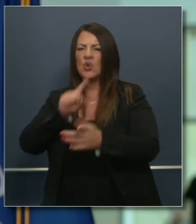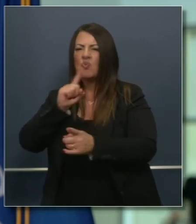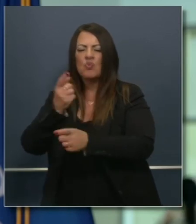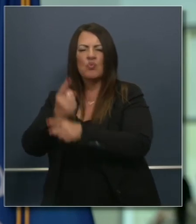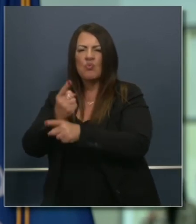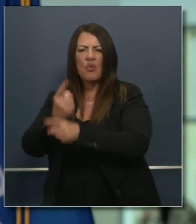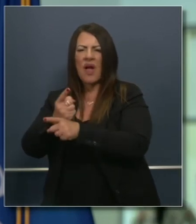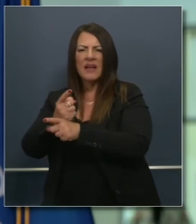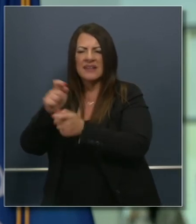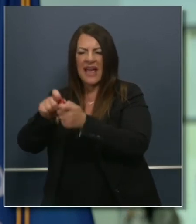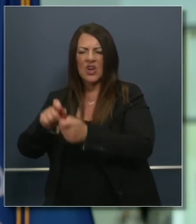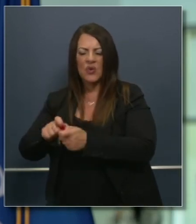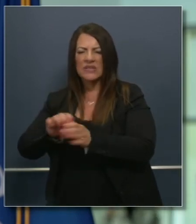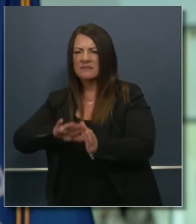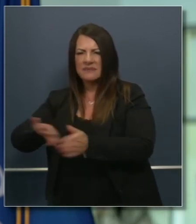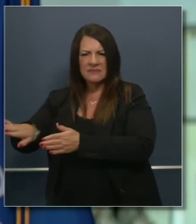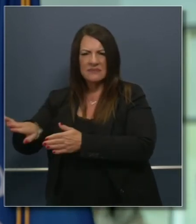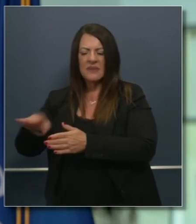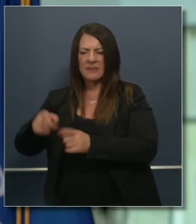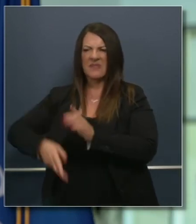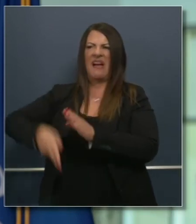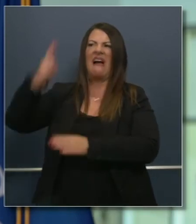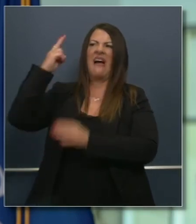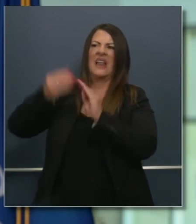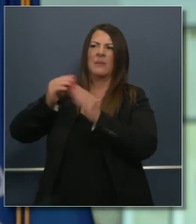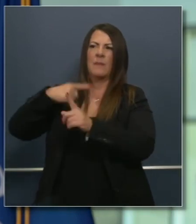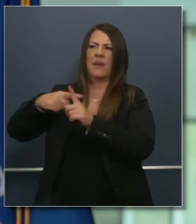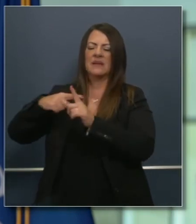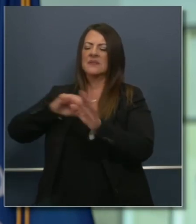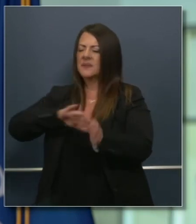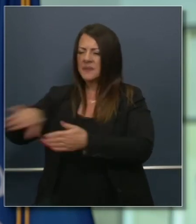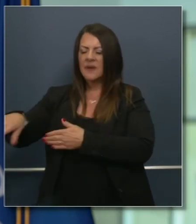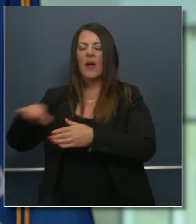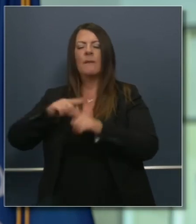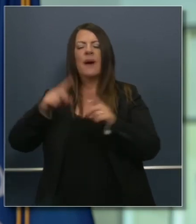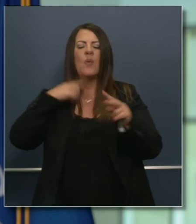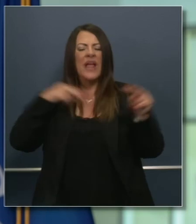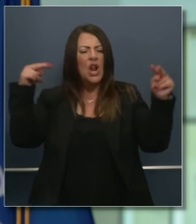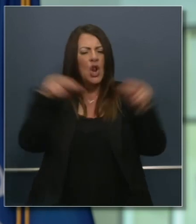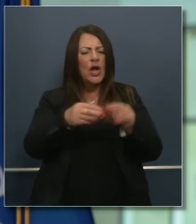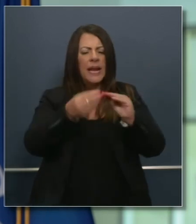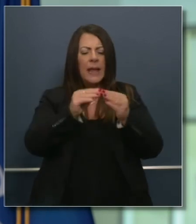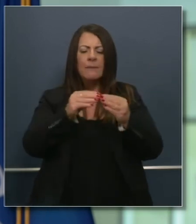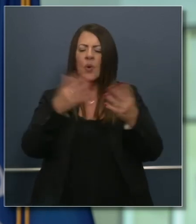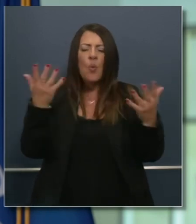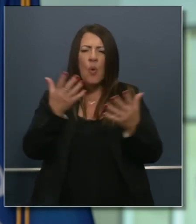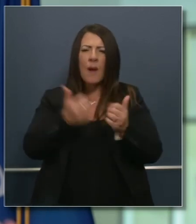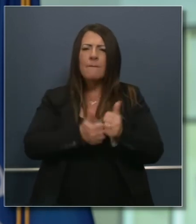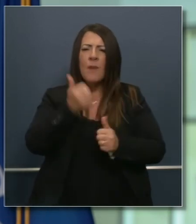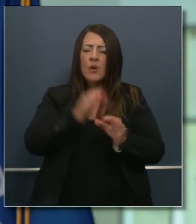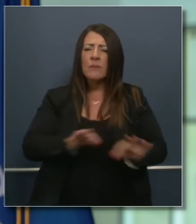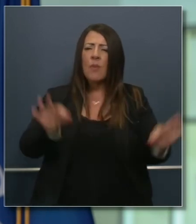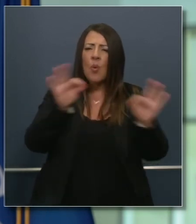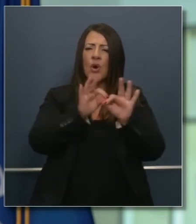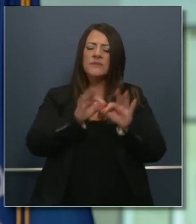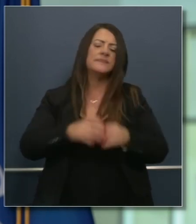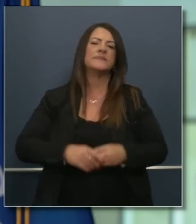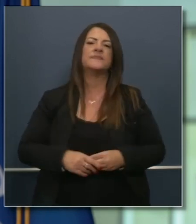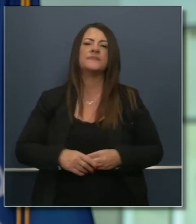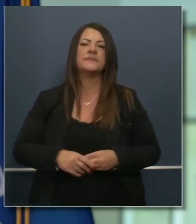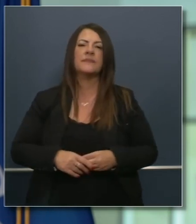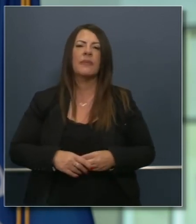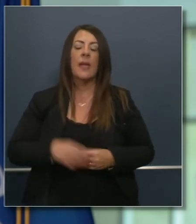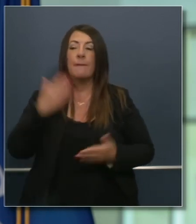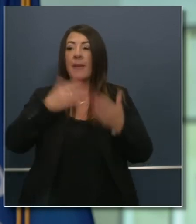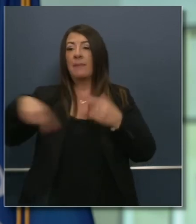higher count of total number of positives. But the number that really matters to us, the one that I'm not as fixated on as